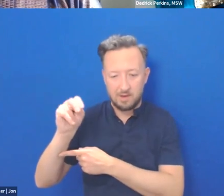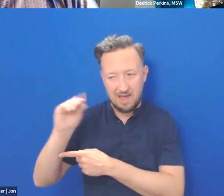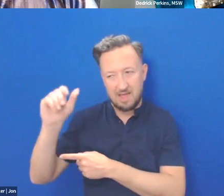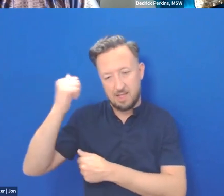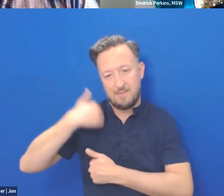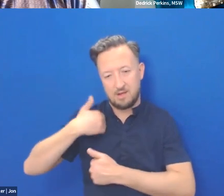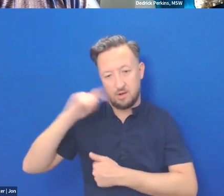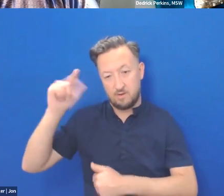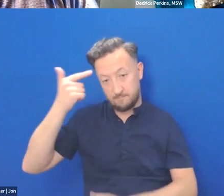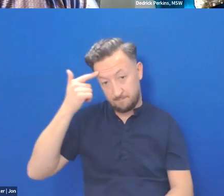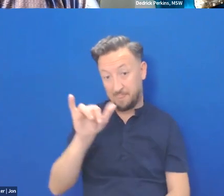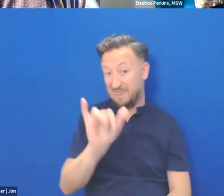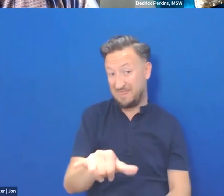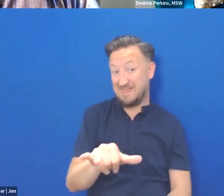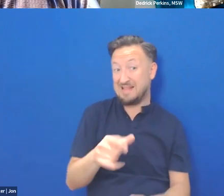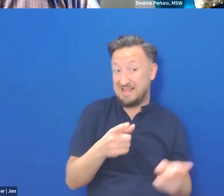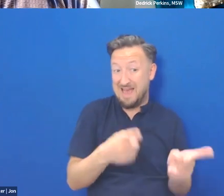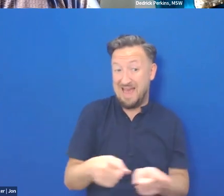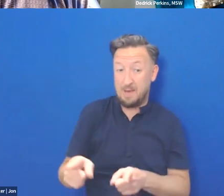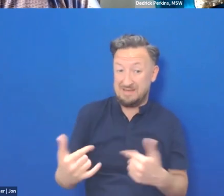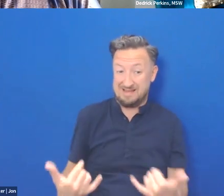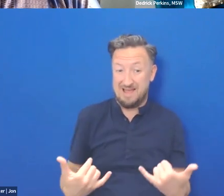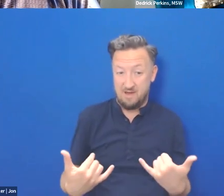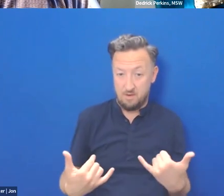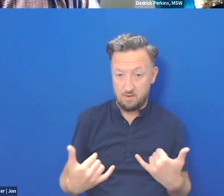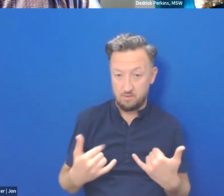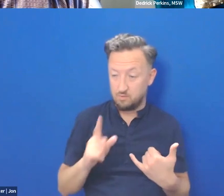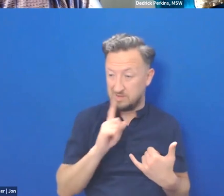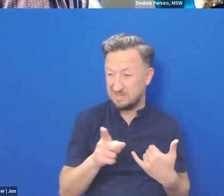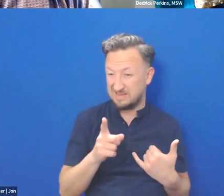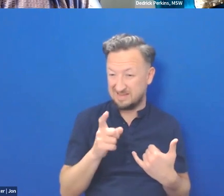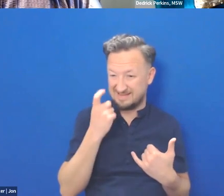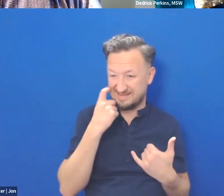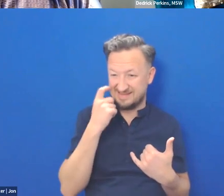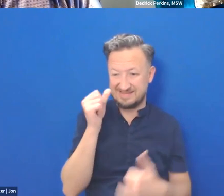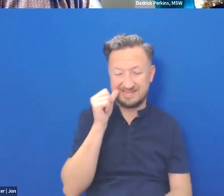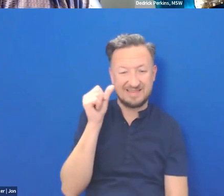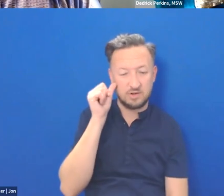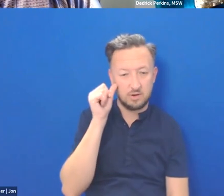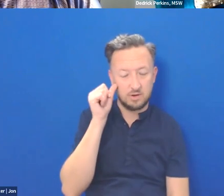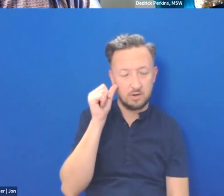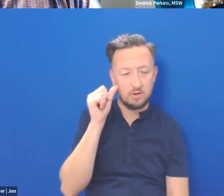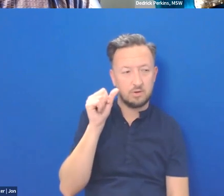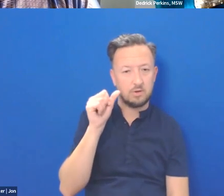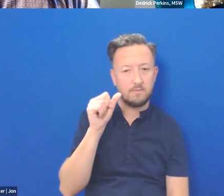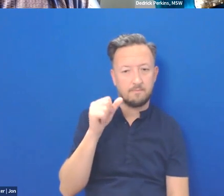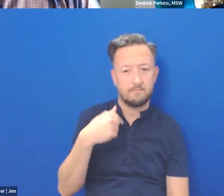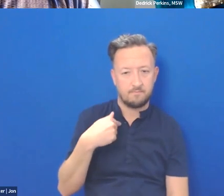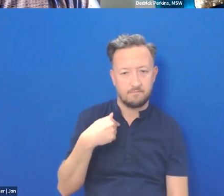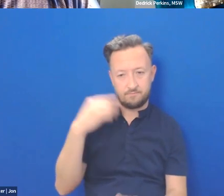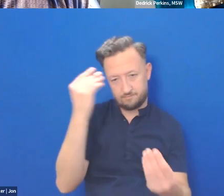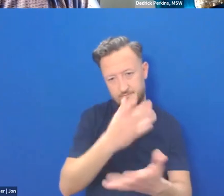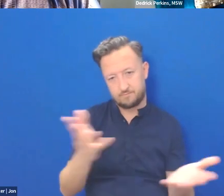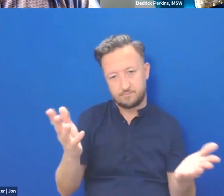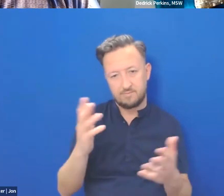So that is actually taking place right now. In fact, just yesterday, I gave an update on the status